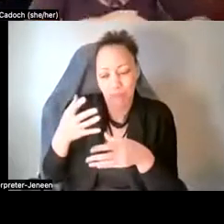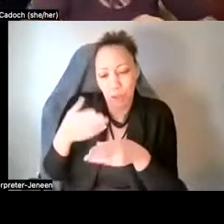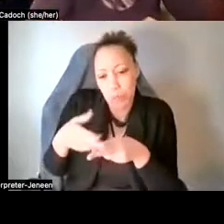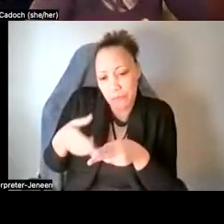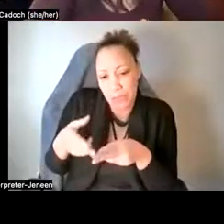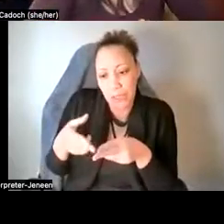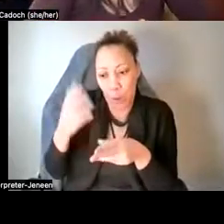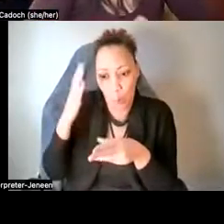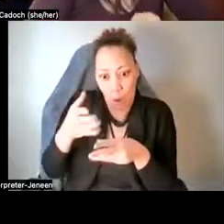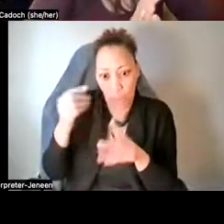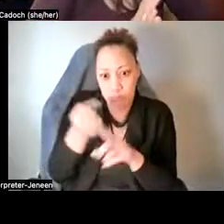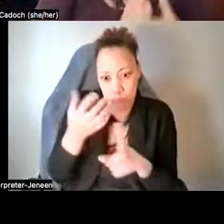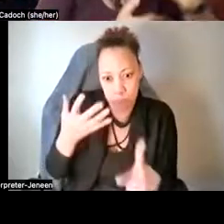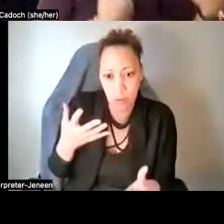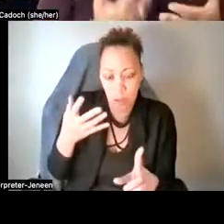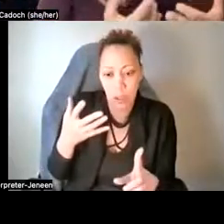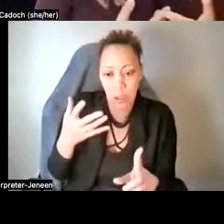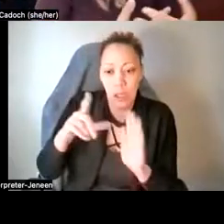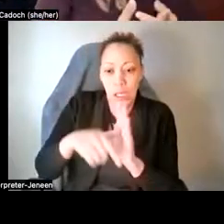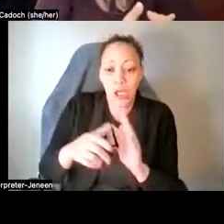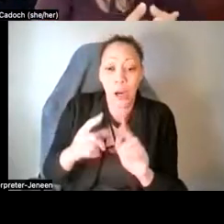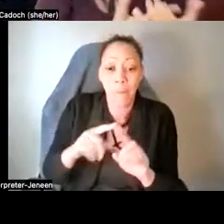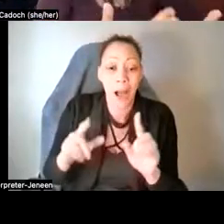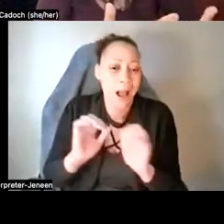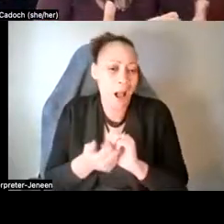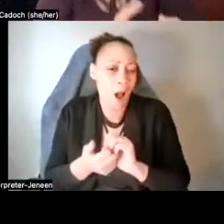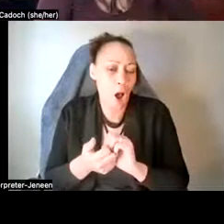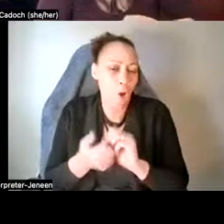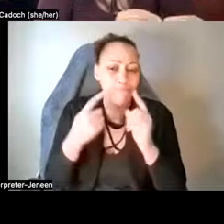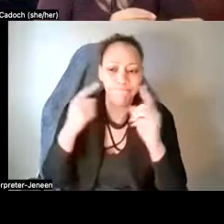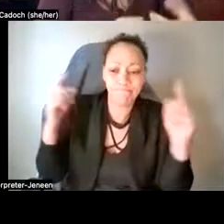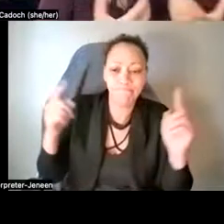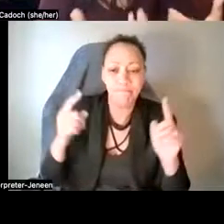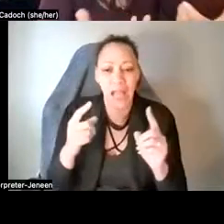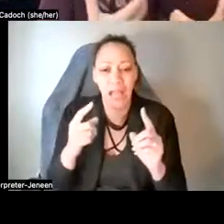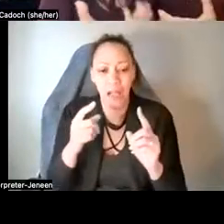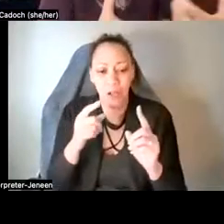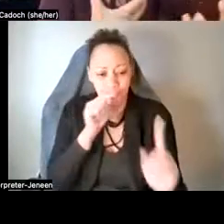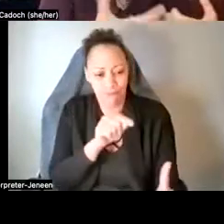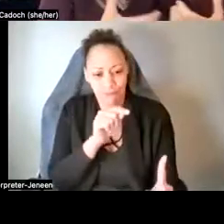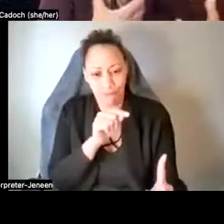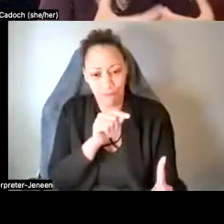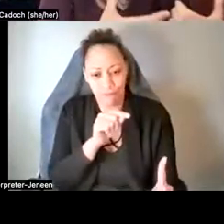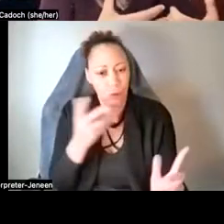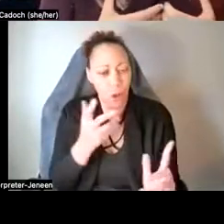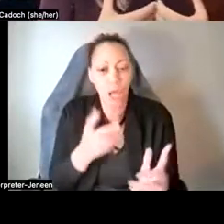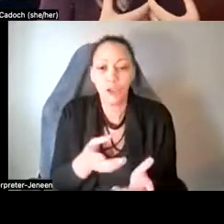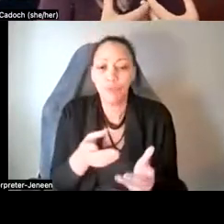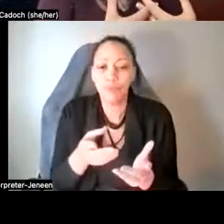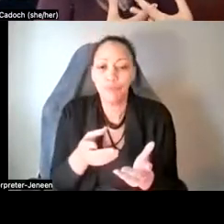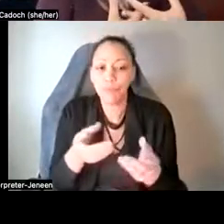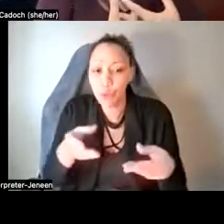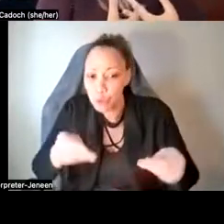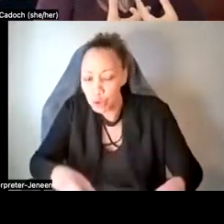deeply, the way psychedelics really work in terms of treating mental illness is that they help to change your relationship to the